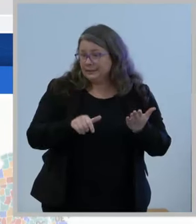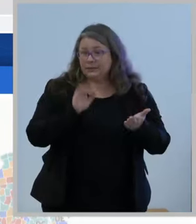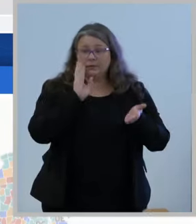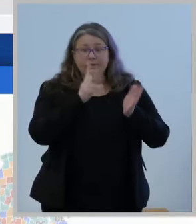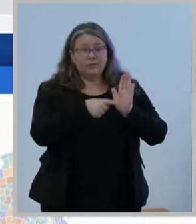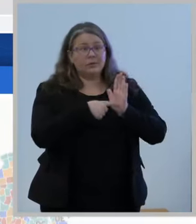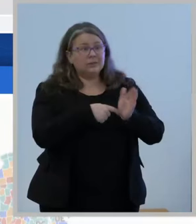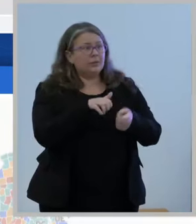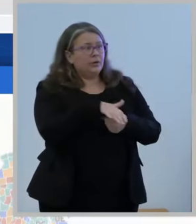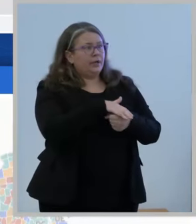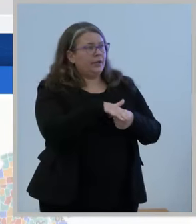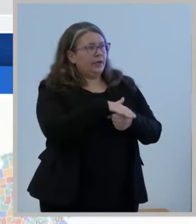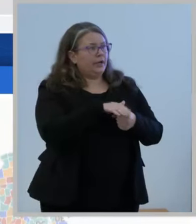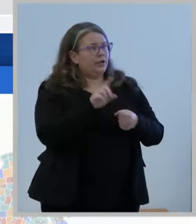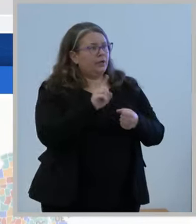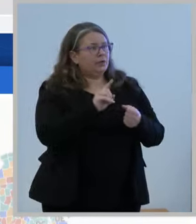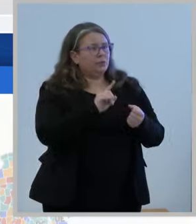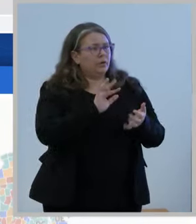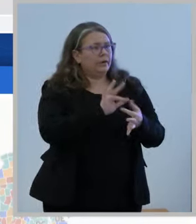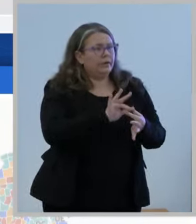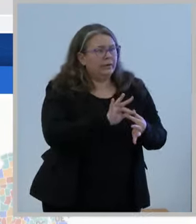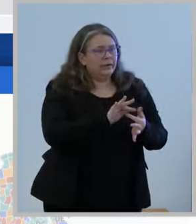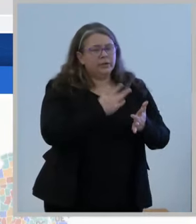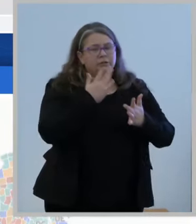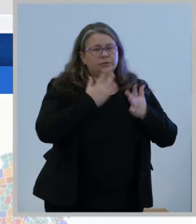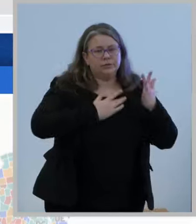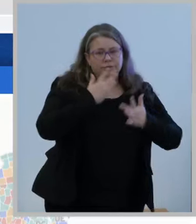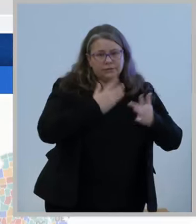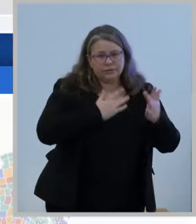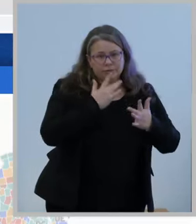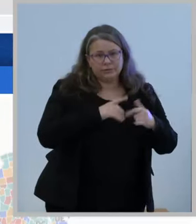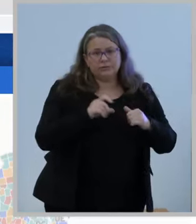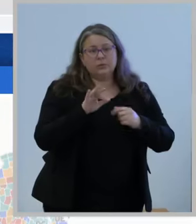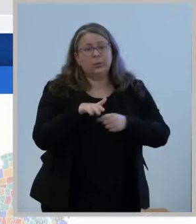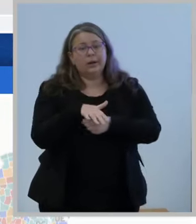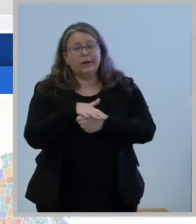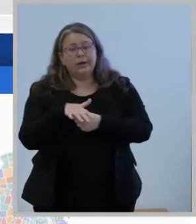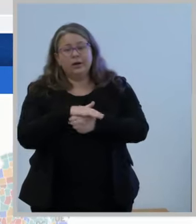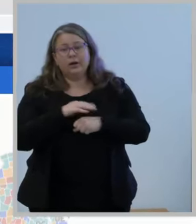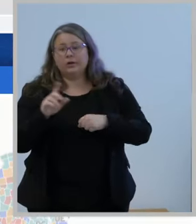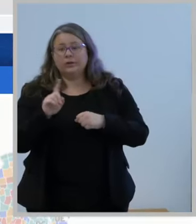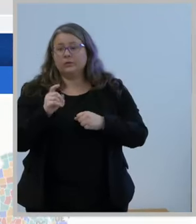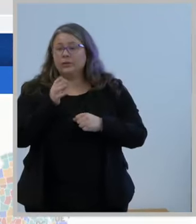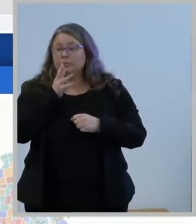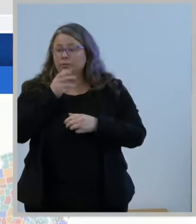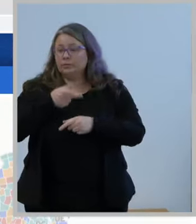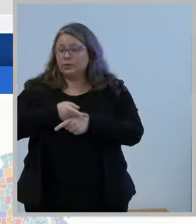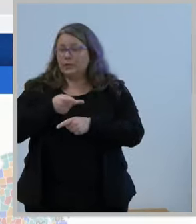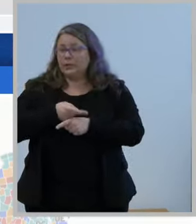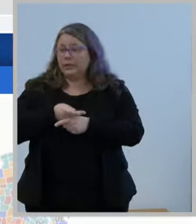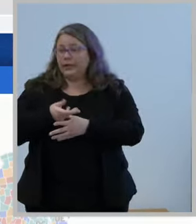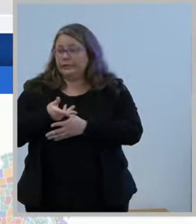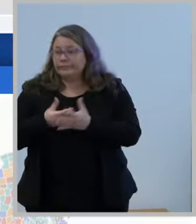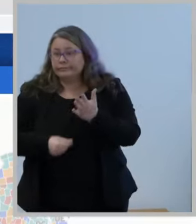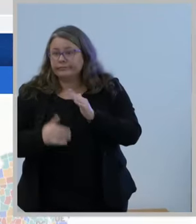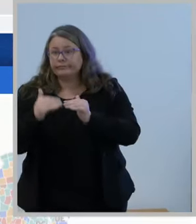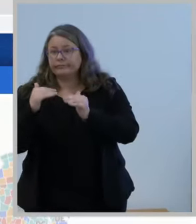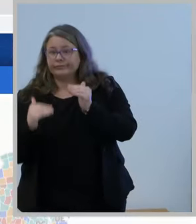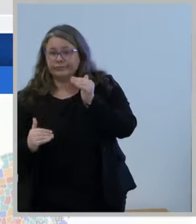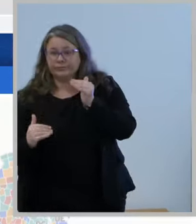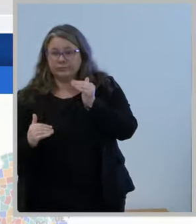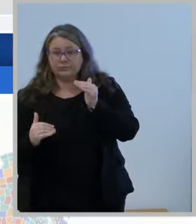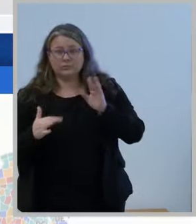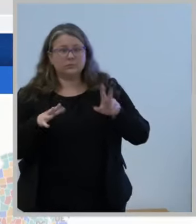the maternal health crisis and areas that are experiencing gaps in maternity care that could be opportunities for